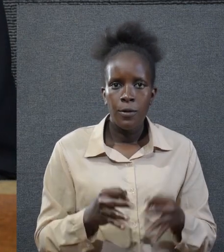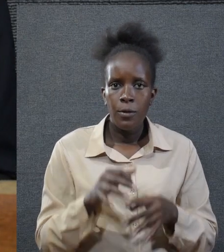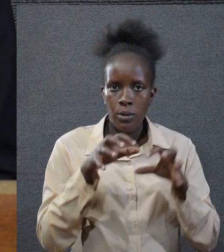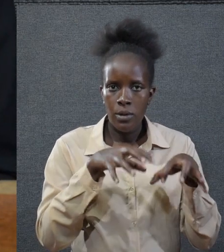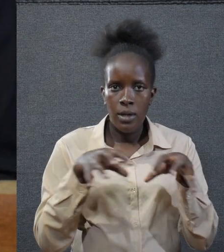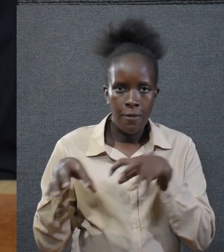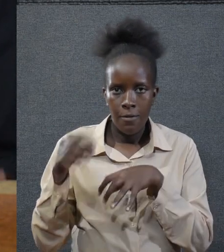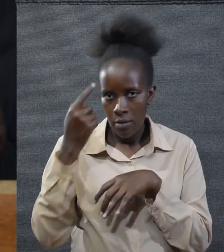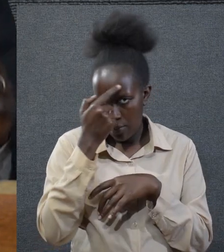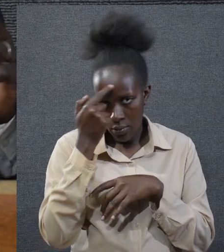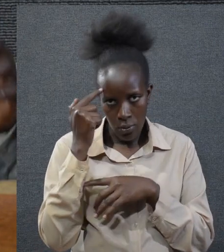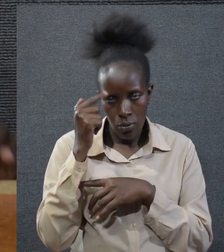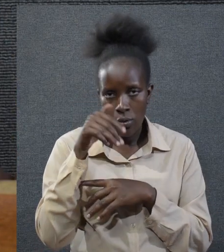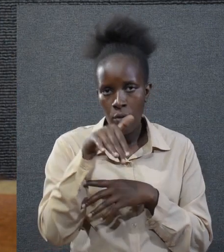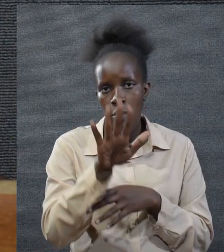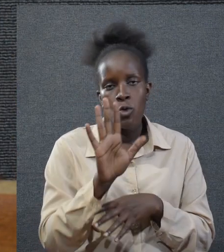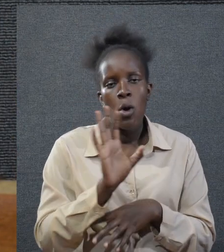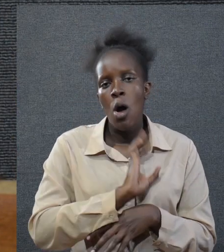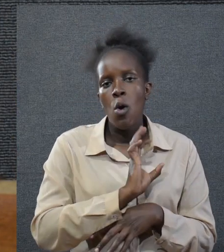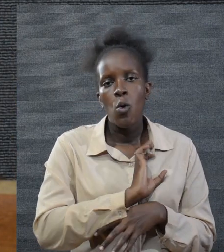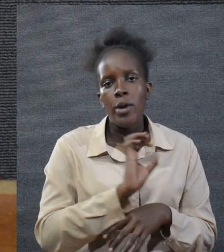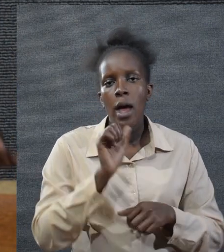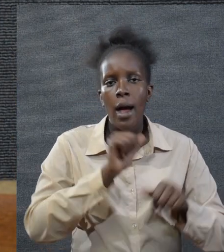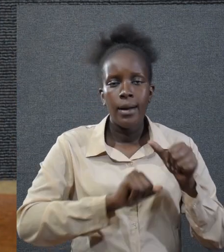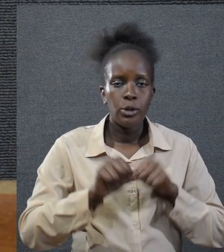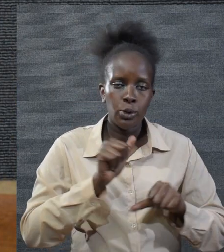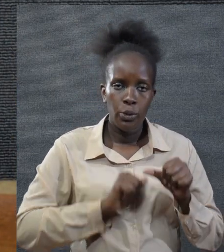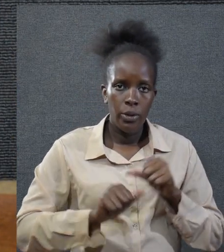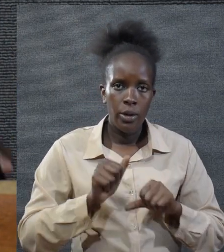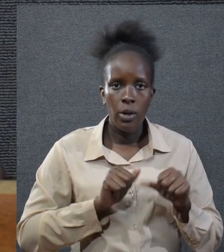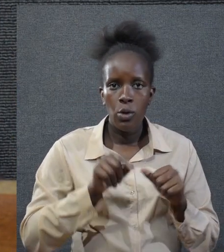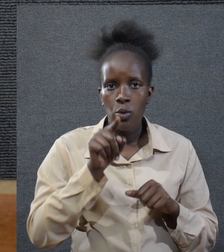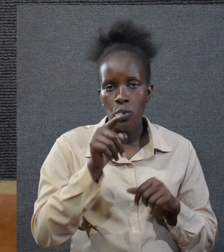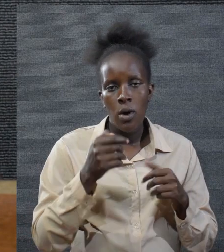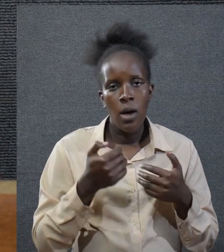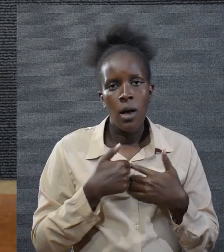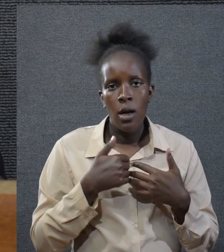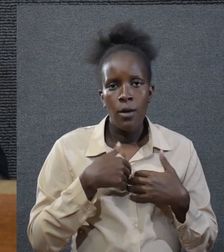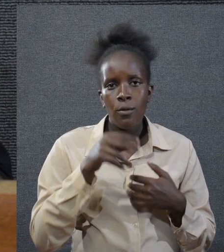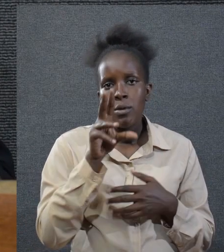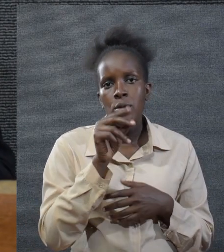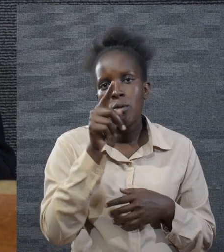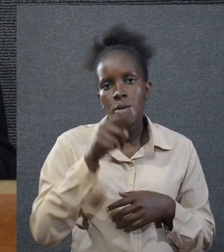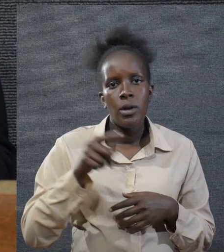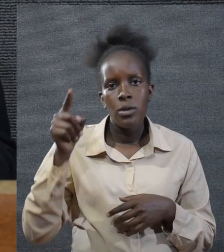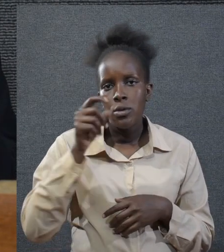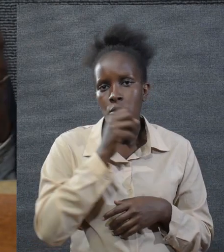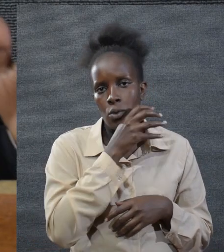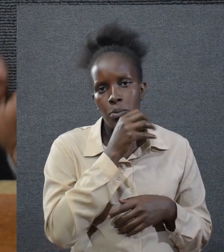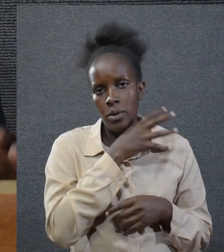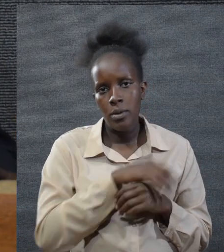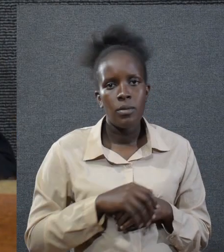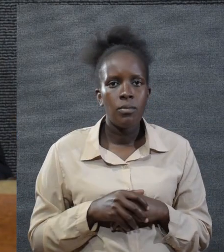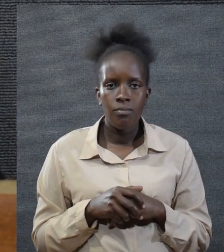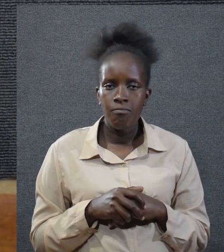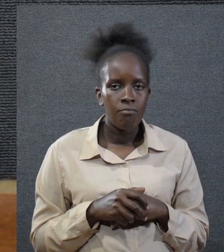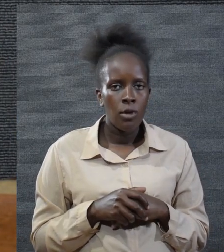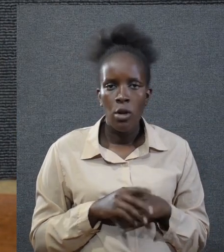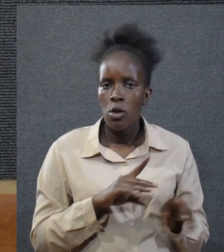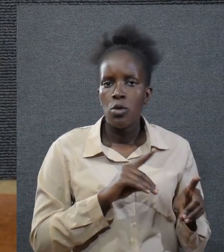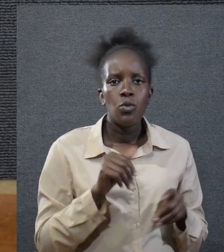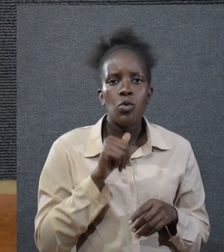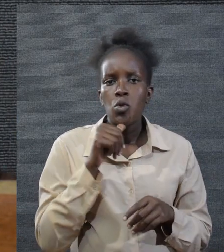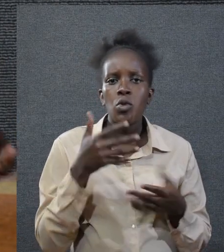if you suffer because of your own action you have no right to complain